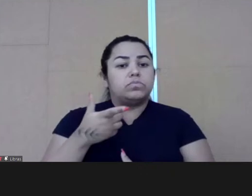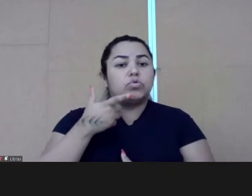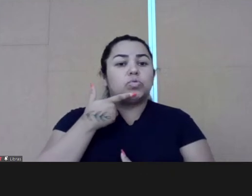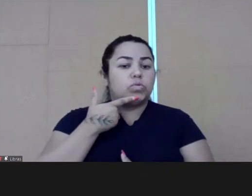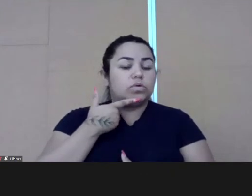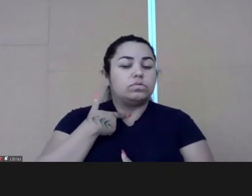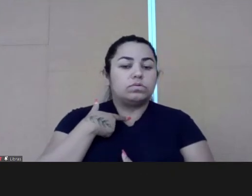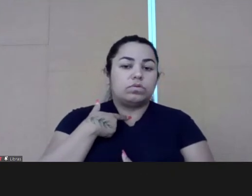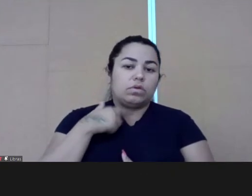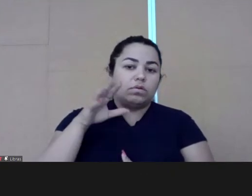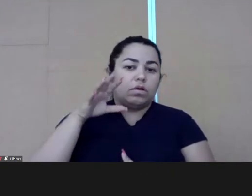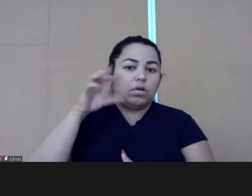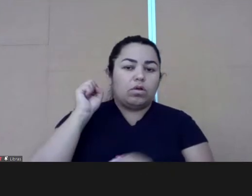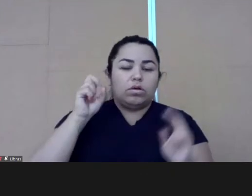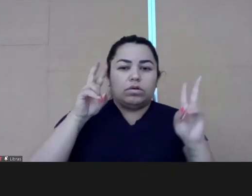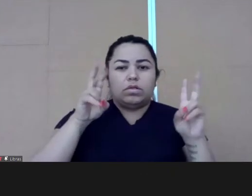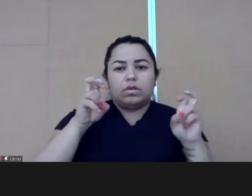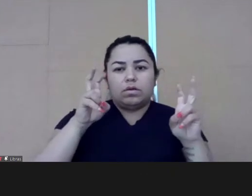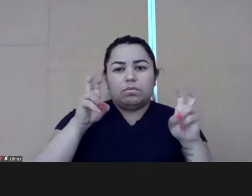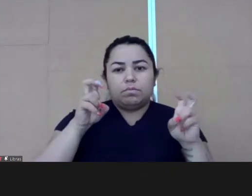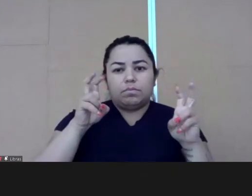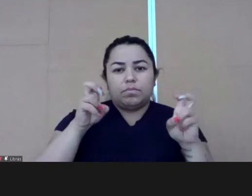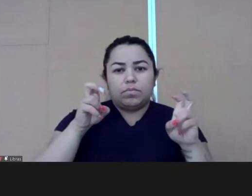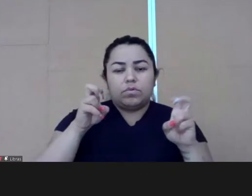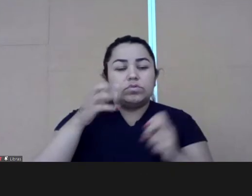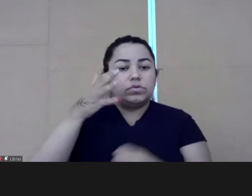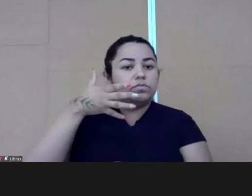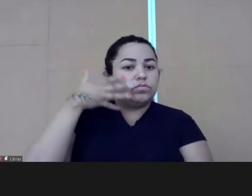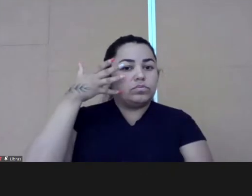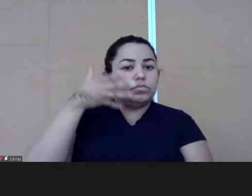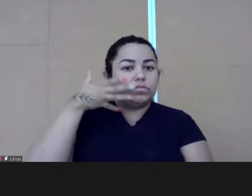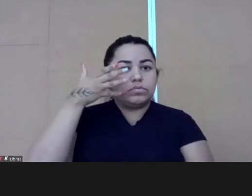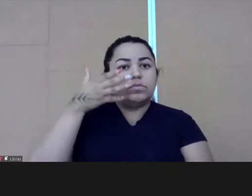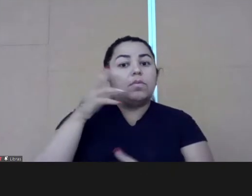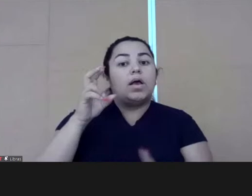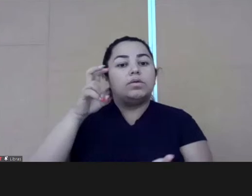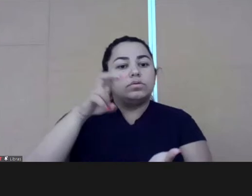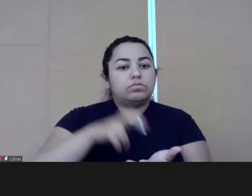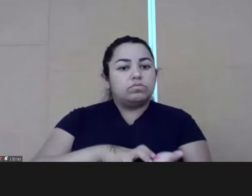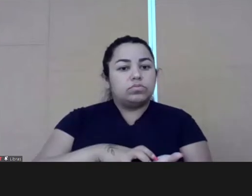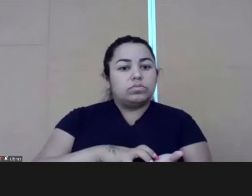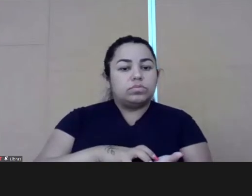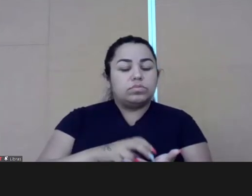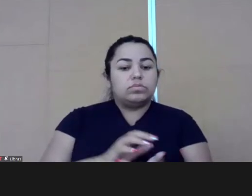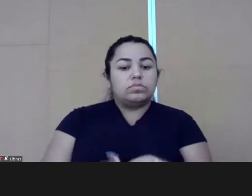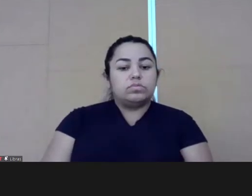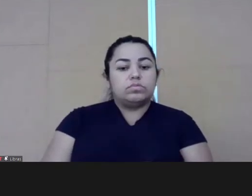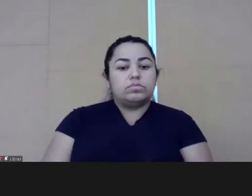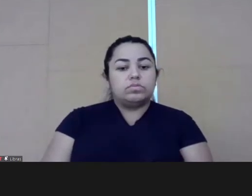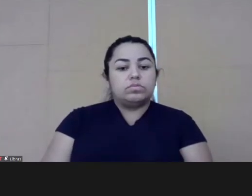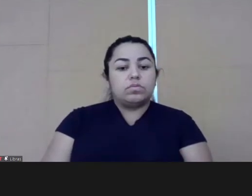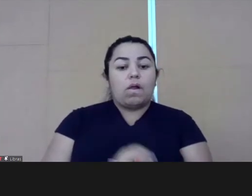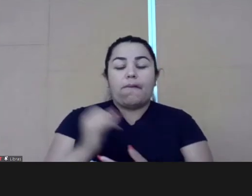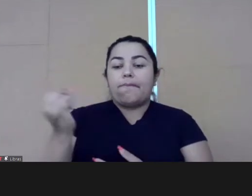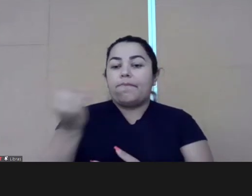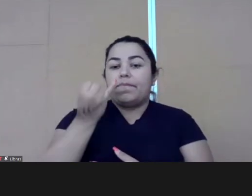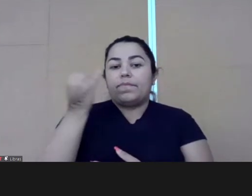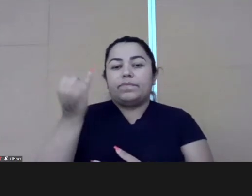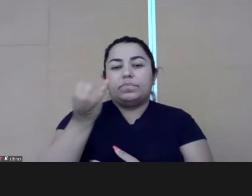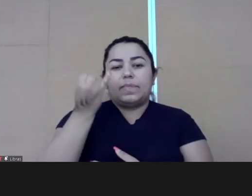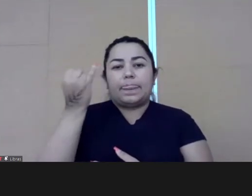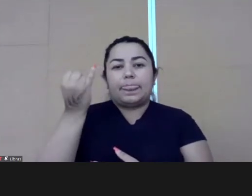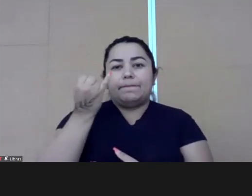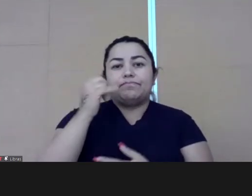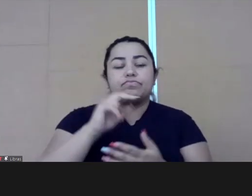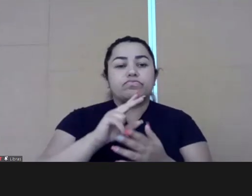Joe, would like to hear from you about the topic that we talk, mentioned before. Which is